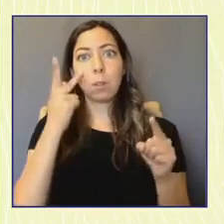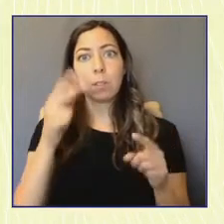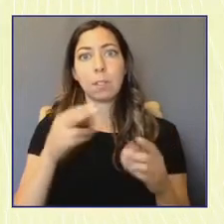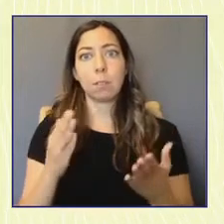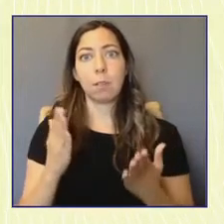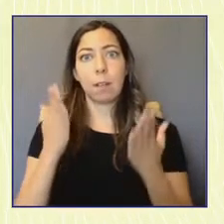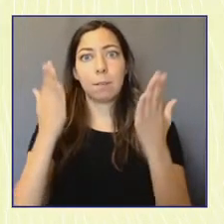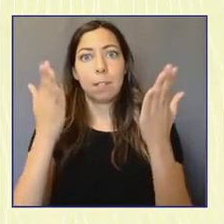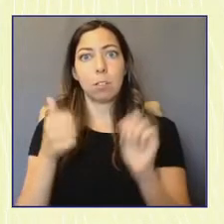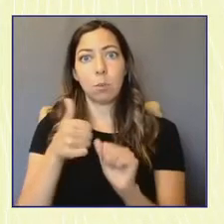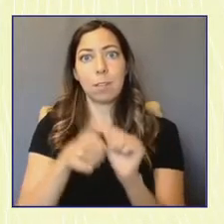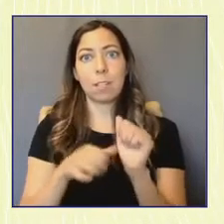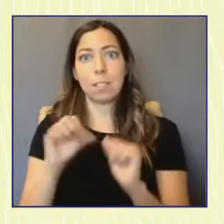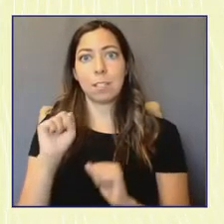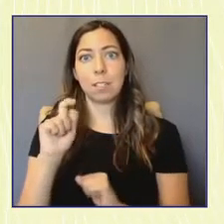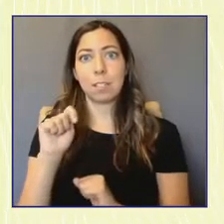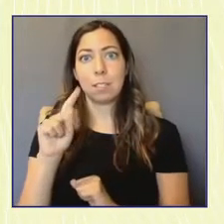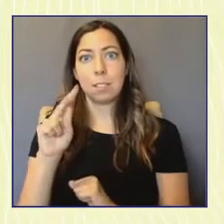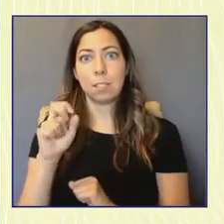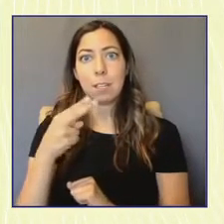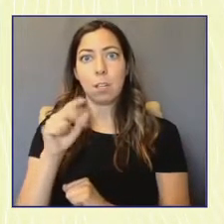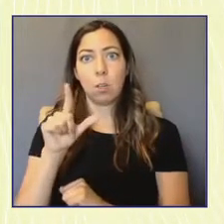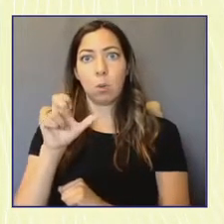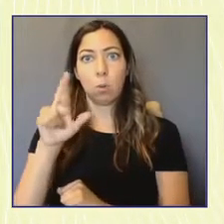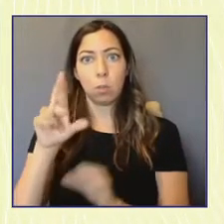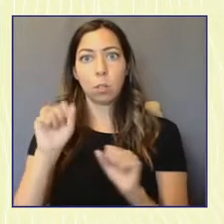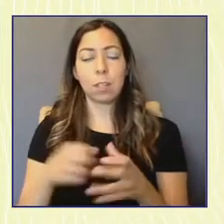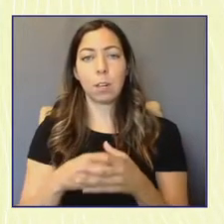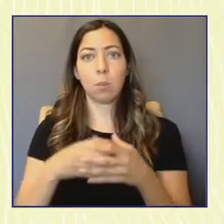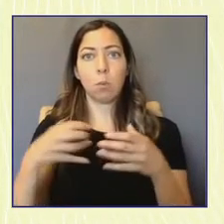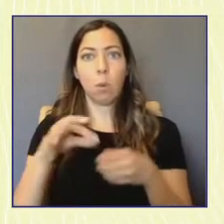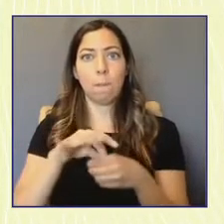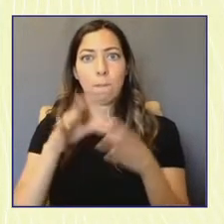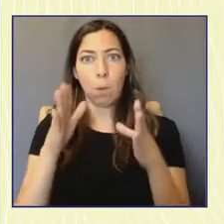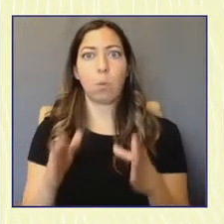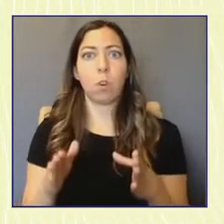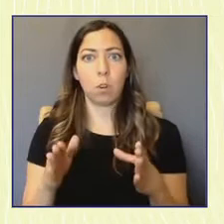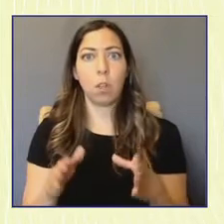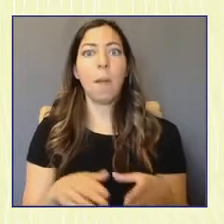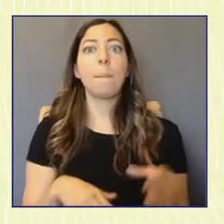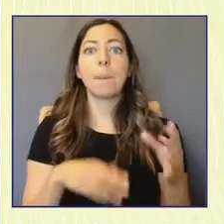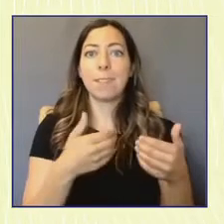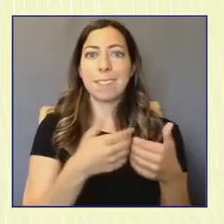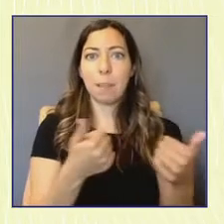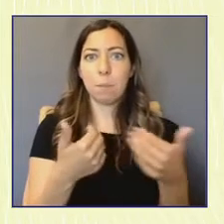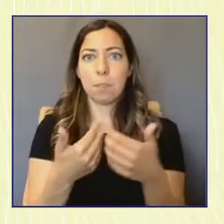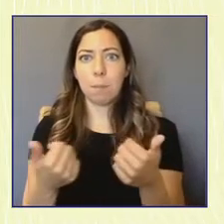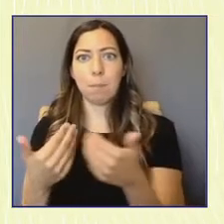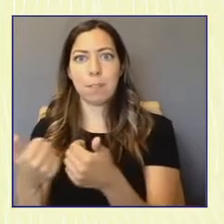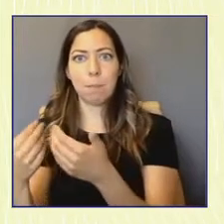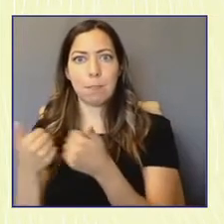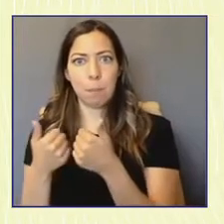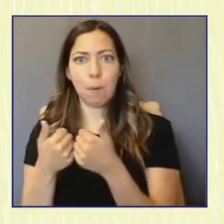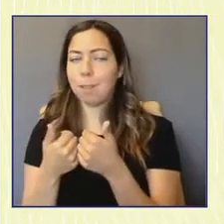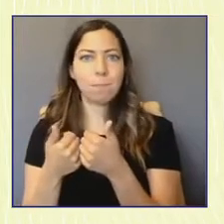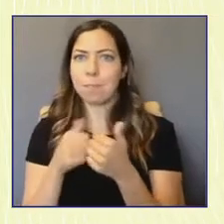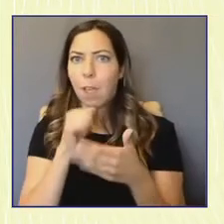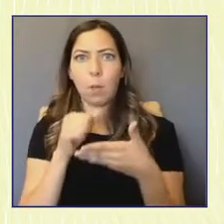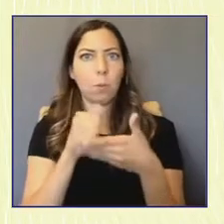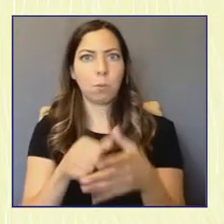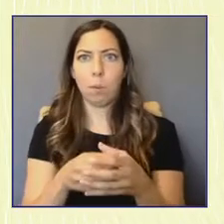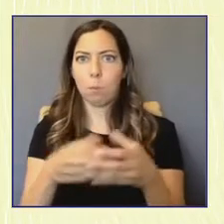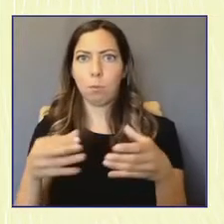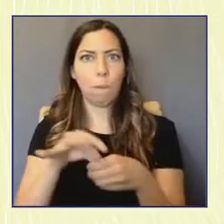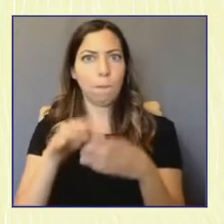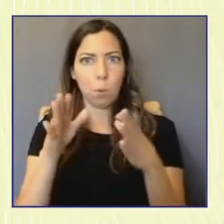stakeholders can grow voters. But as we've discussed, each of them working separately, doing their own thing, isn't going to cut it. At the heart of Circle Growing